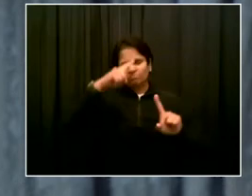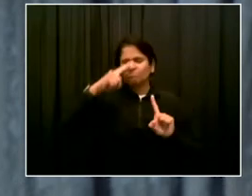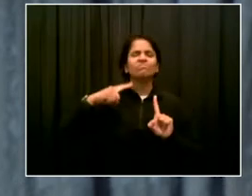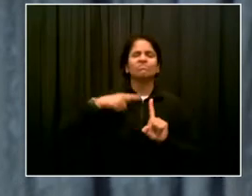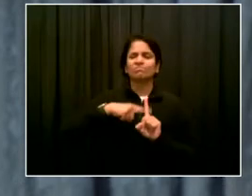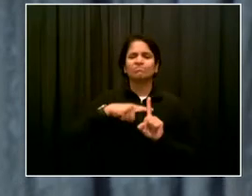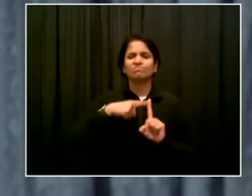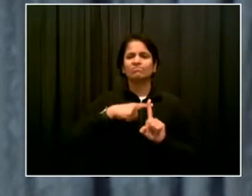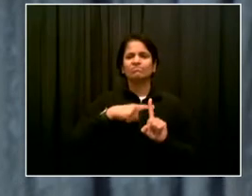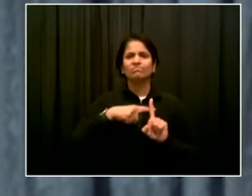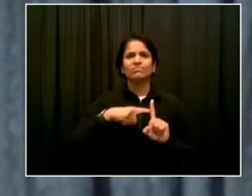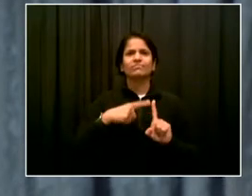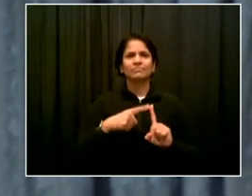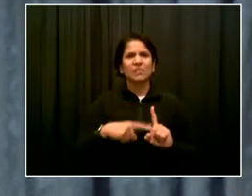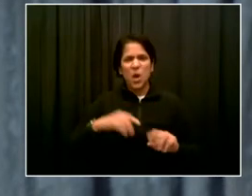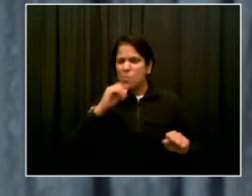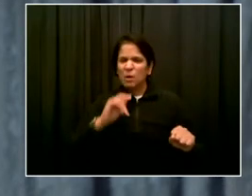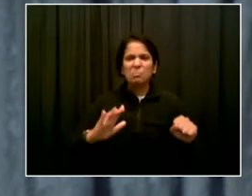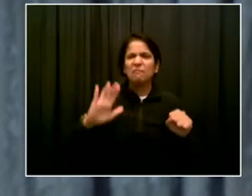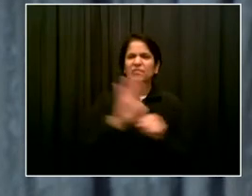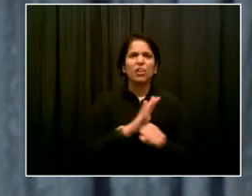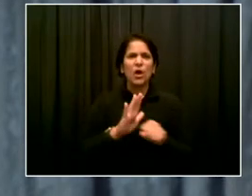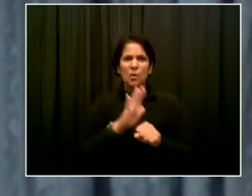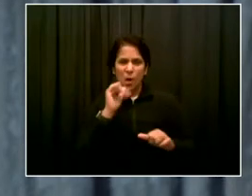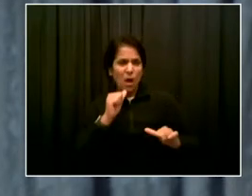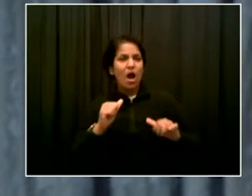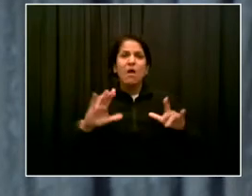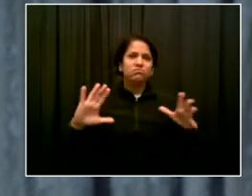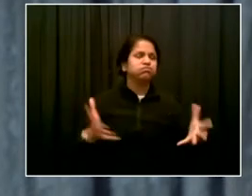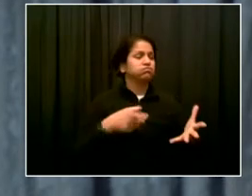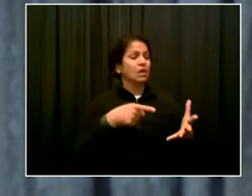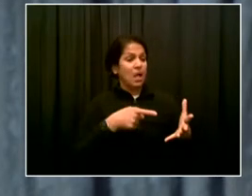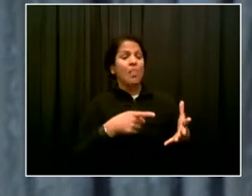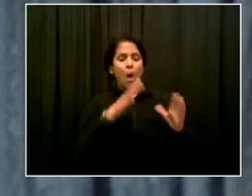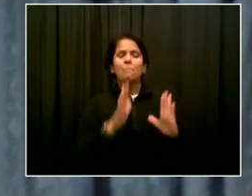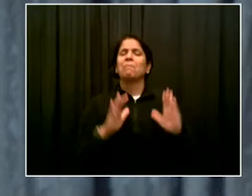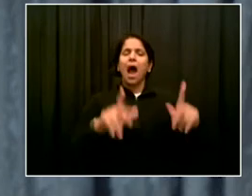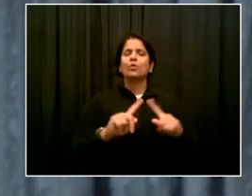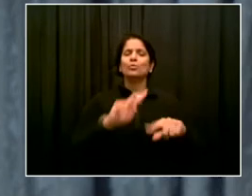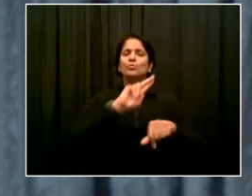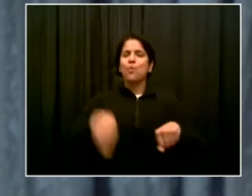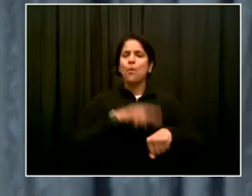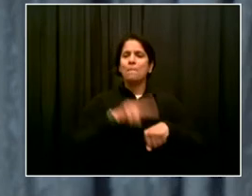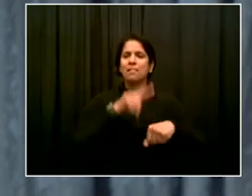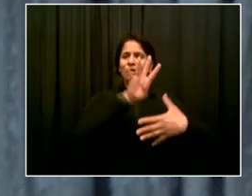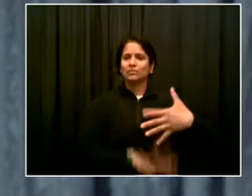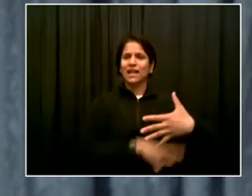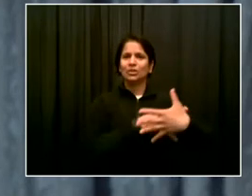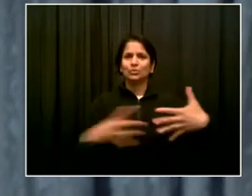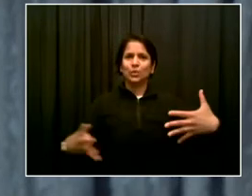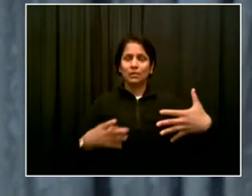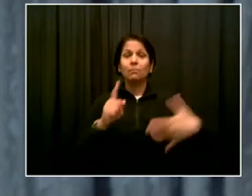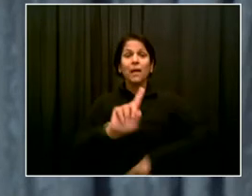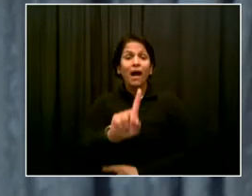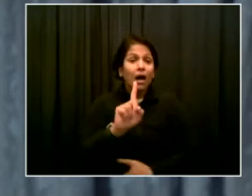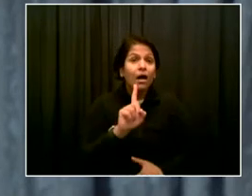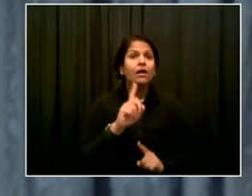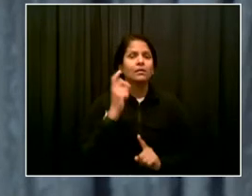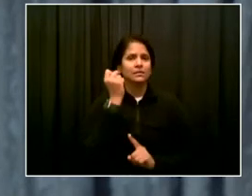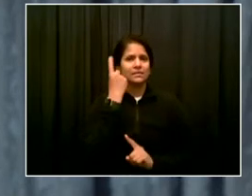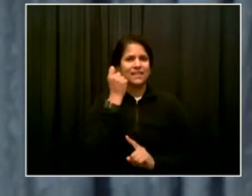full schedule on the schedule that the mayor outlined. Uh, the complication here is that filling these positions, uh,